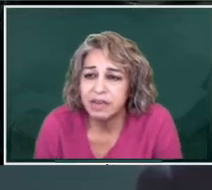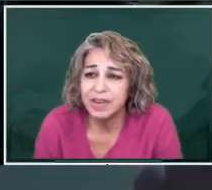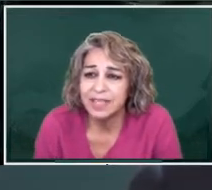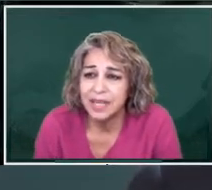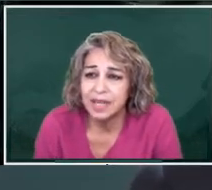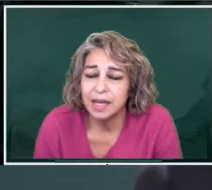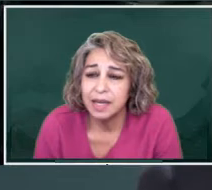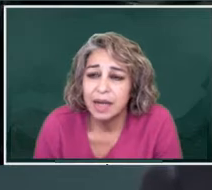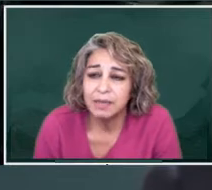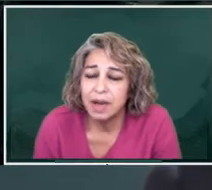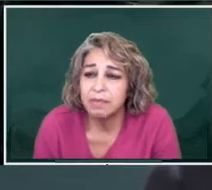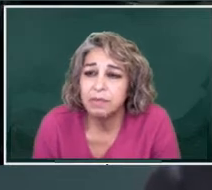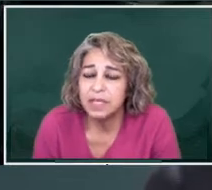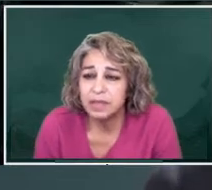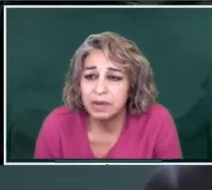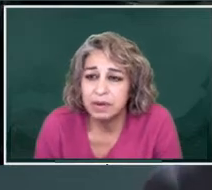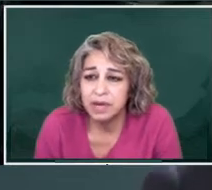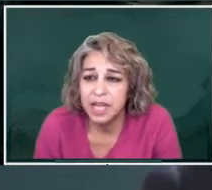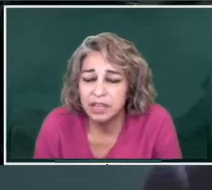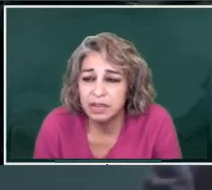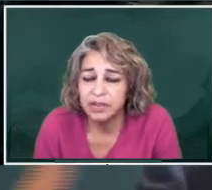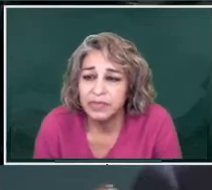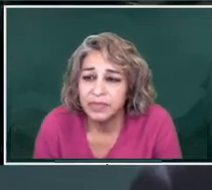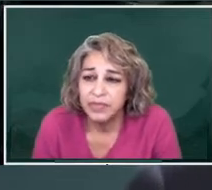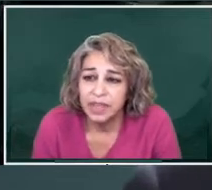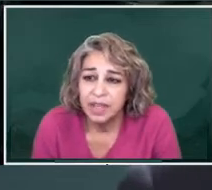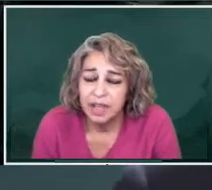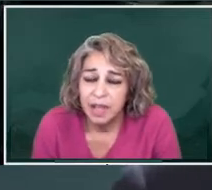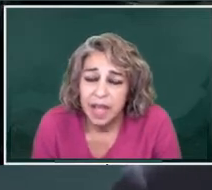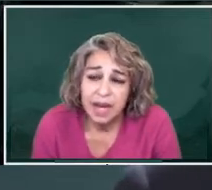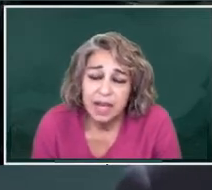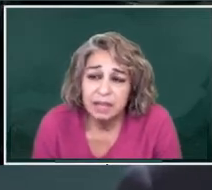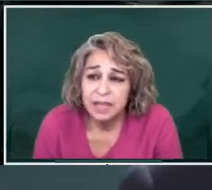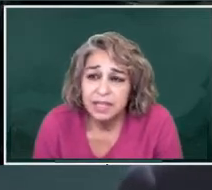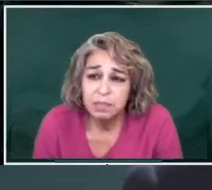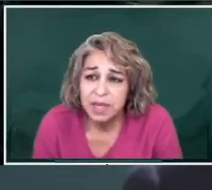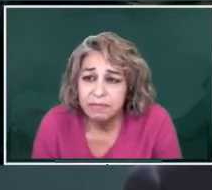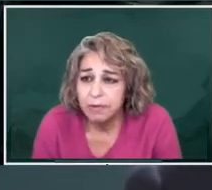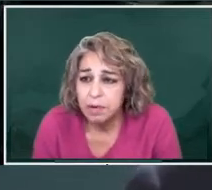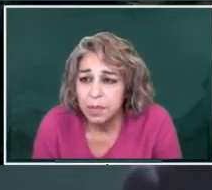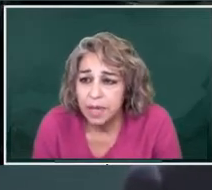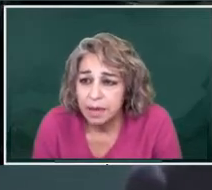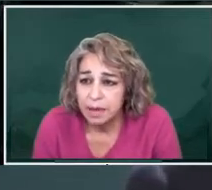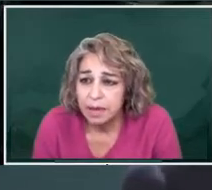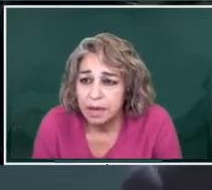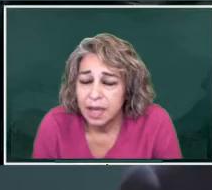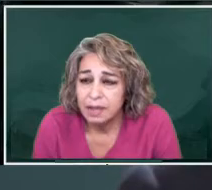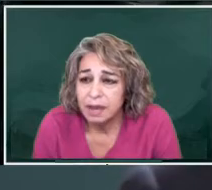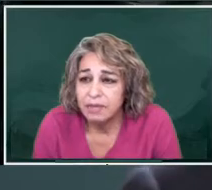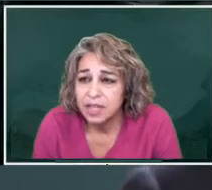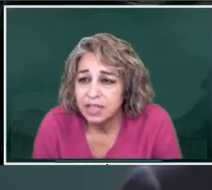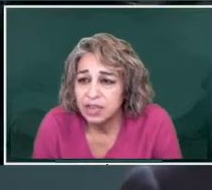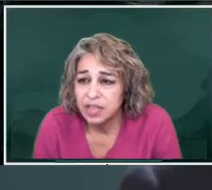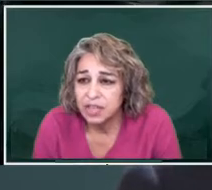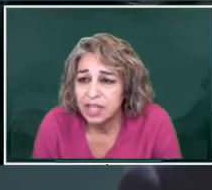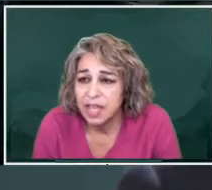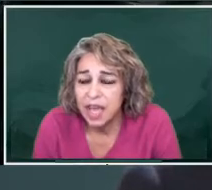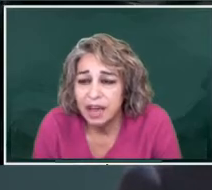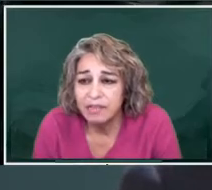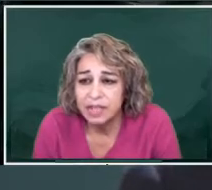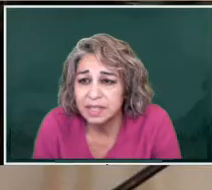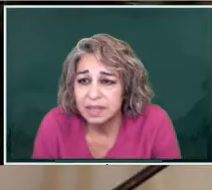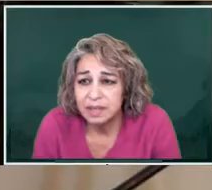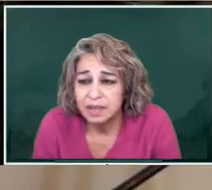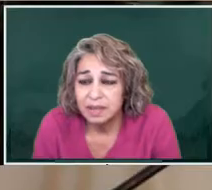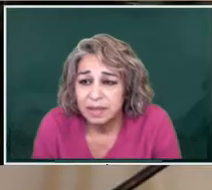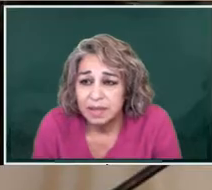Secretary of Hacienda, Mr. Nieto. And they simply informed me of the instruction that they